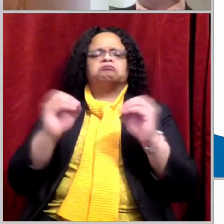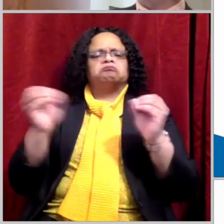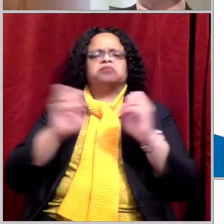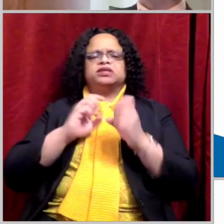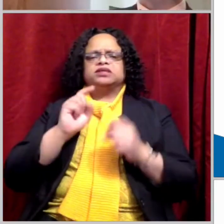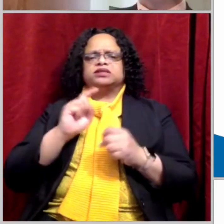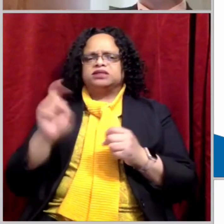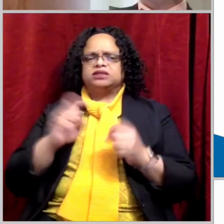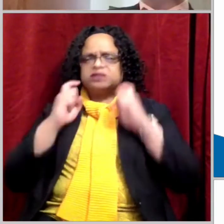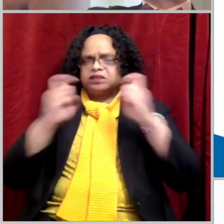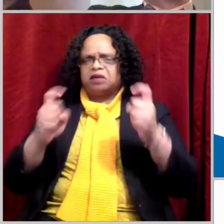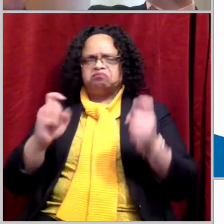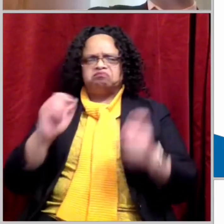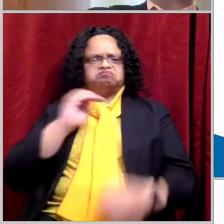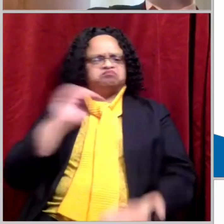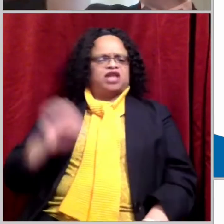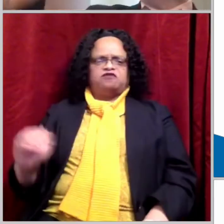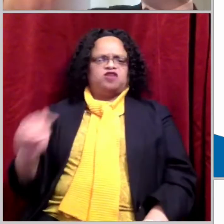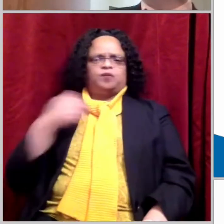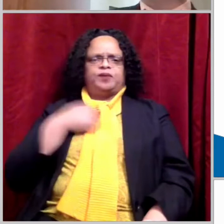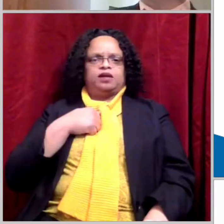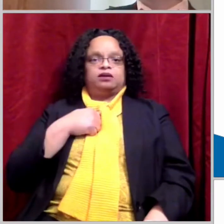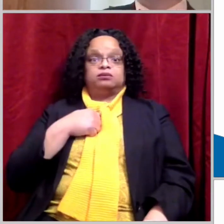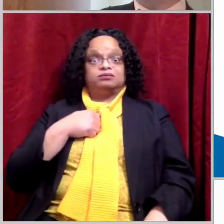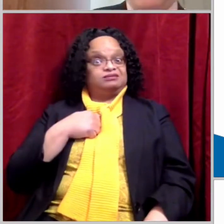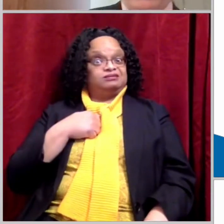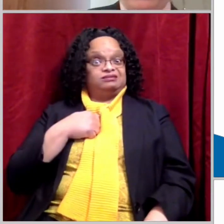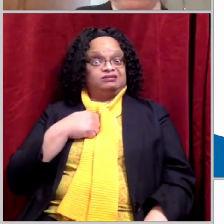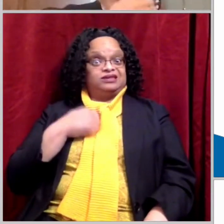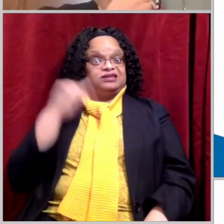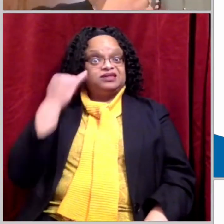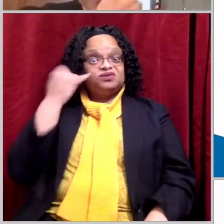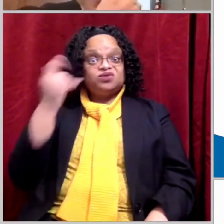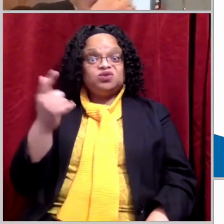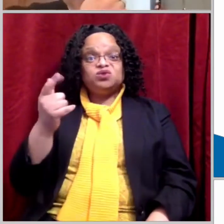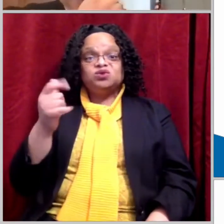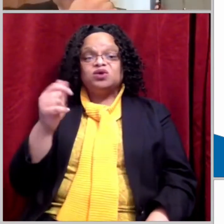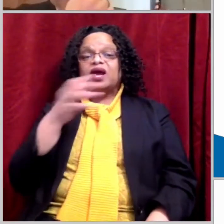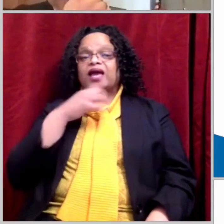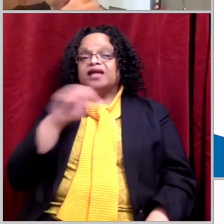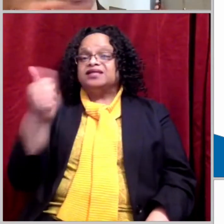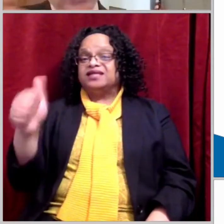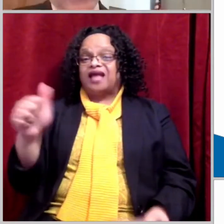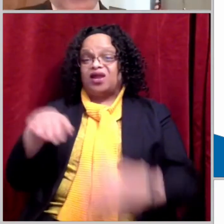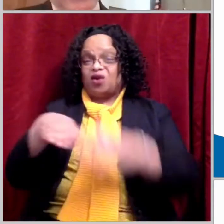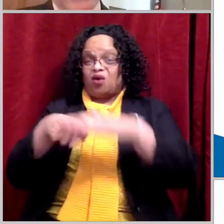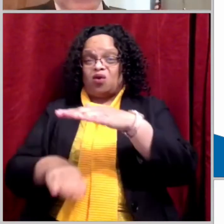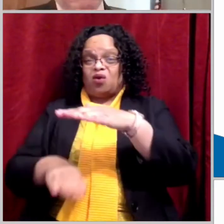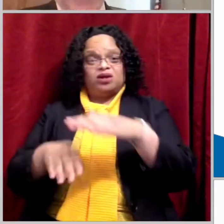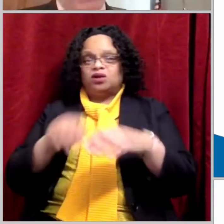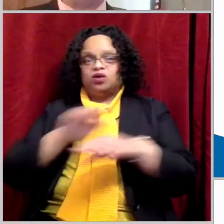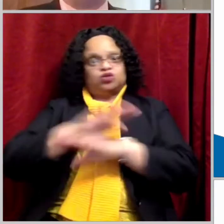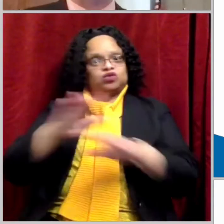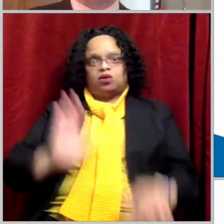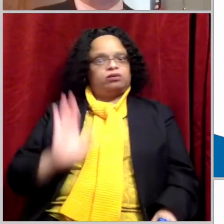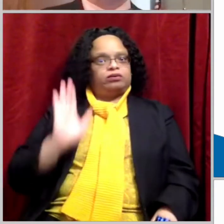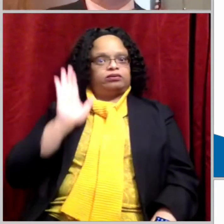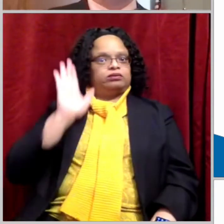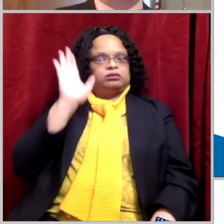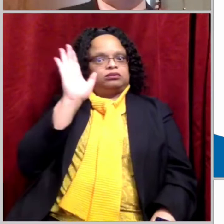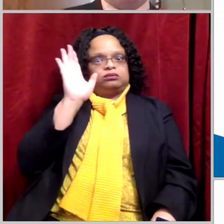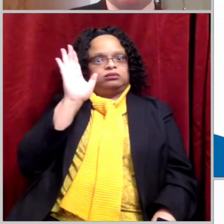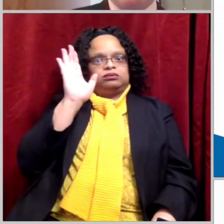sinned? If you're 10 years or younger, don't raise your hand. Who needs empowerment?